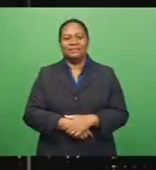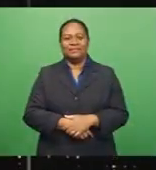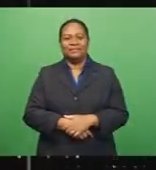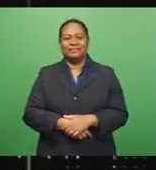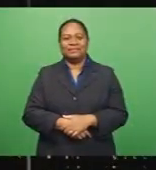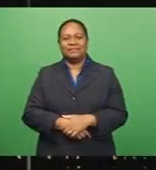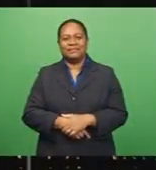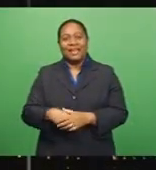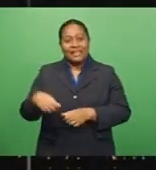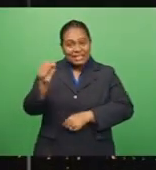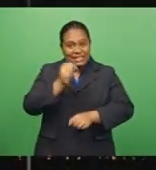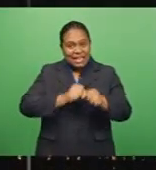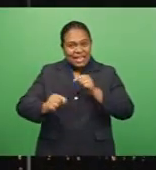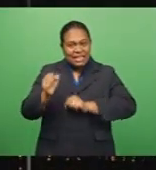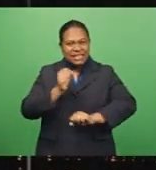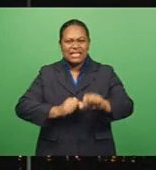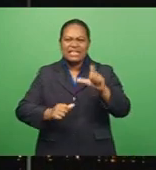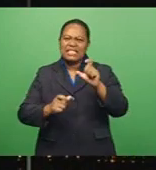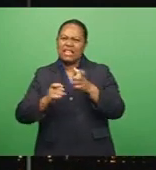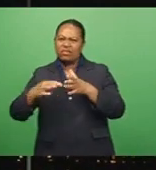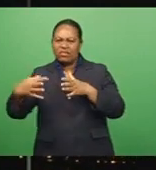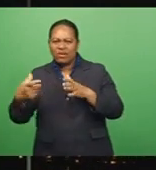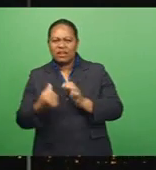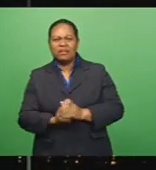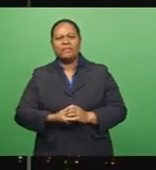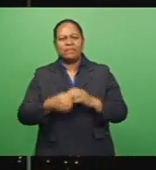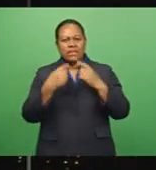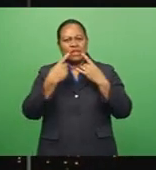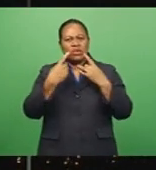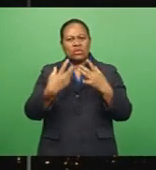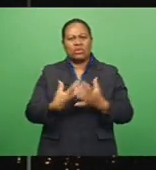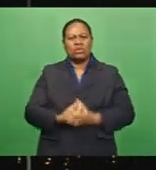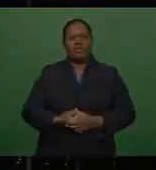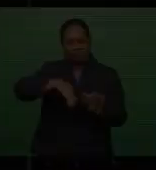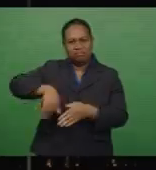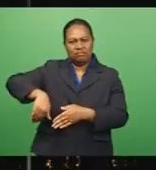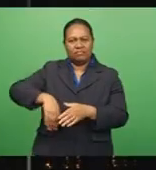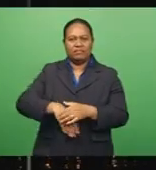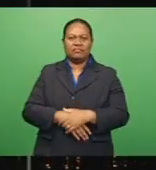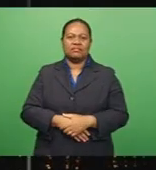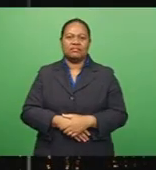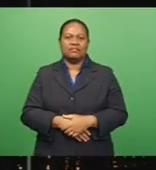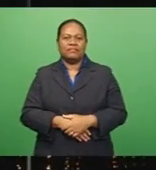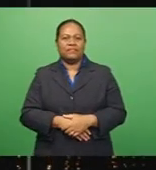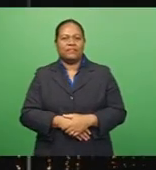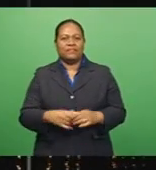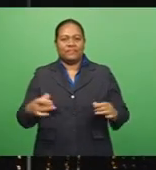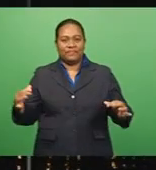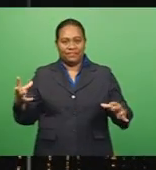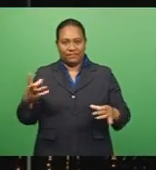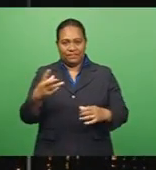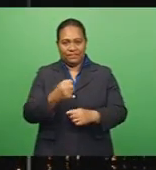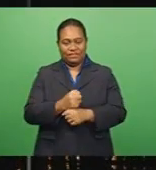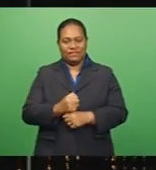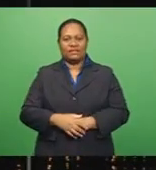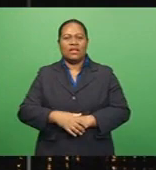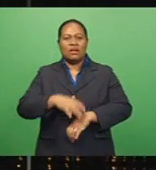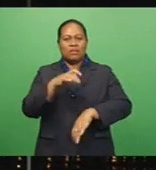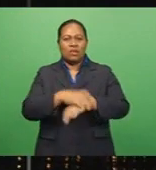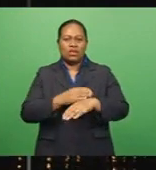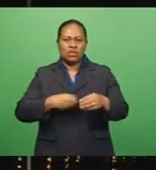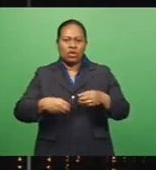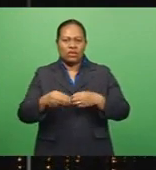Scientists in Colorado have cloned an endangered ferret. Recapping our main stories, police